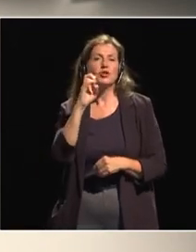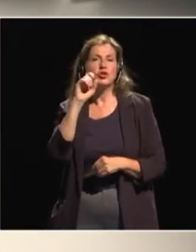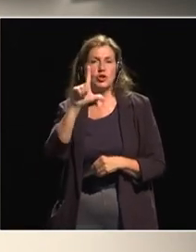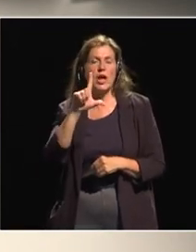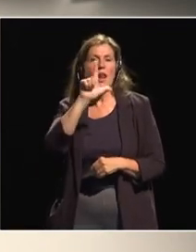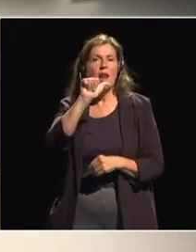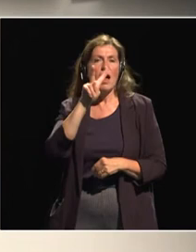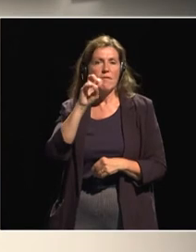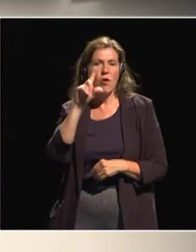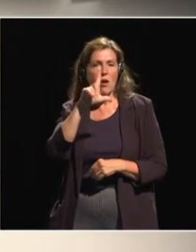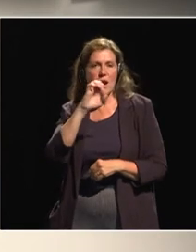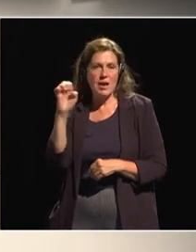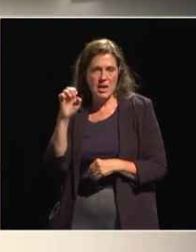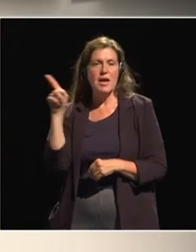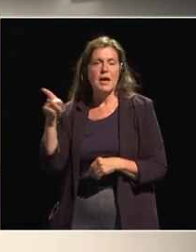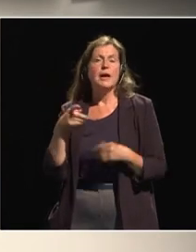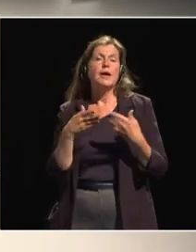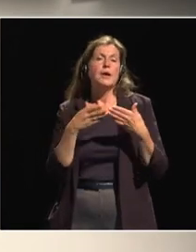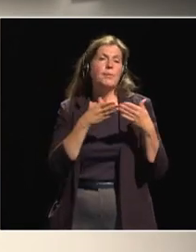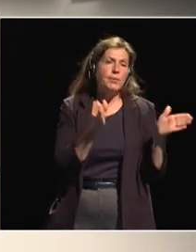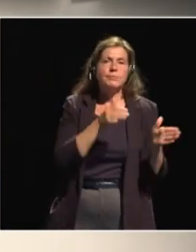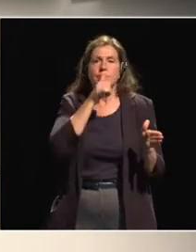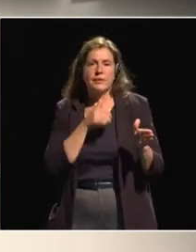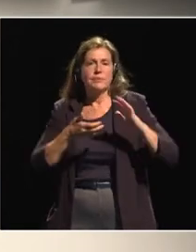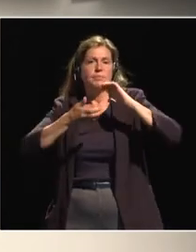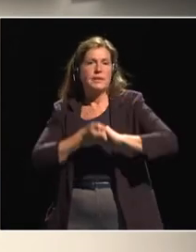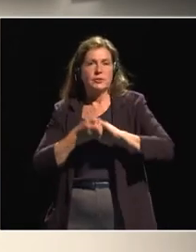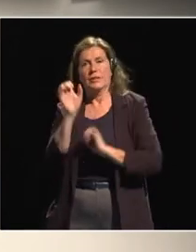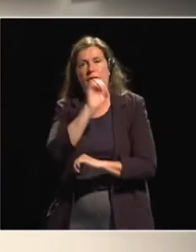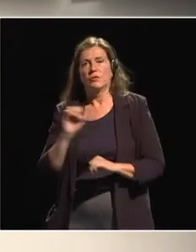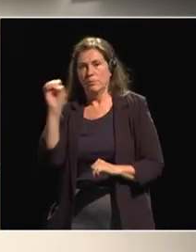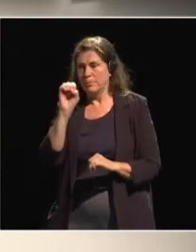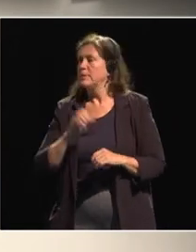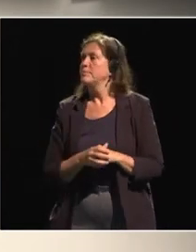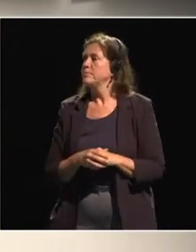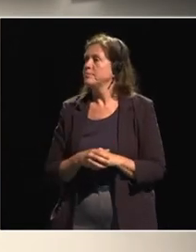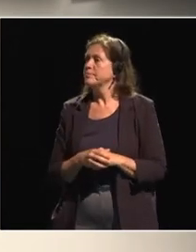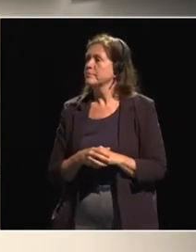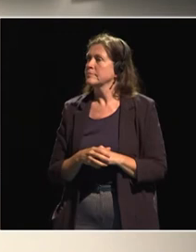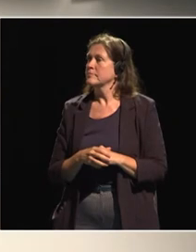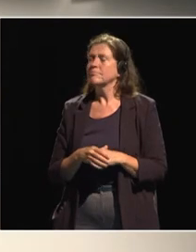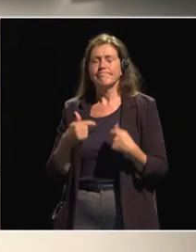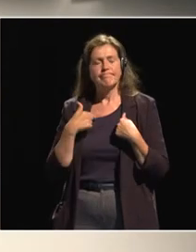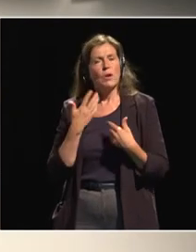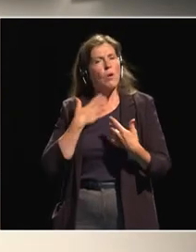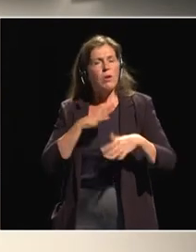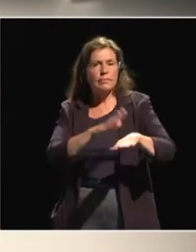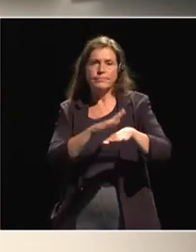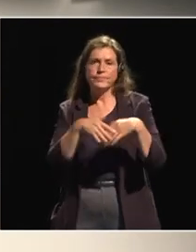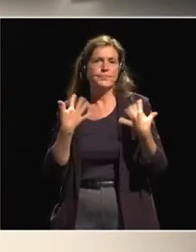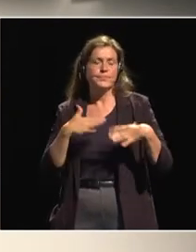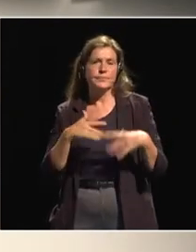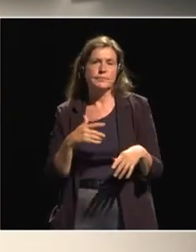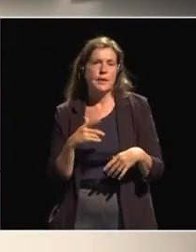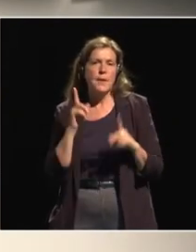partnerships europe if i could inject in the discussion a sense of urgency about some of